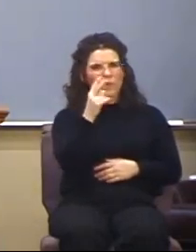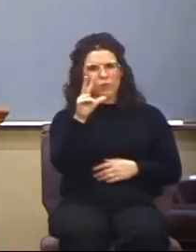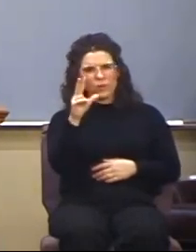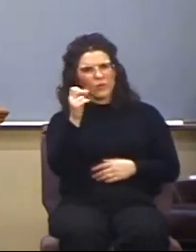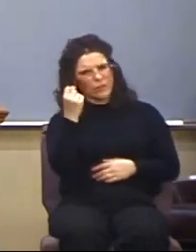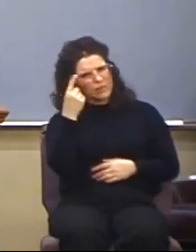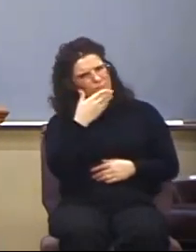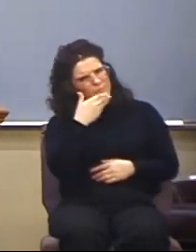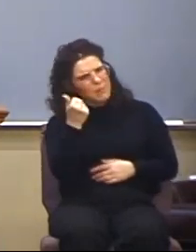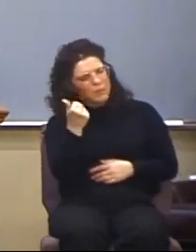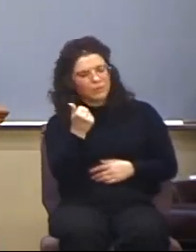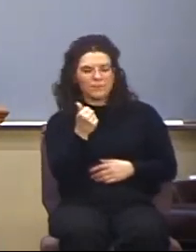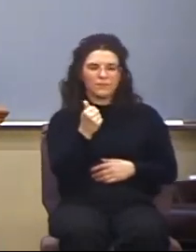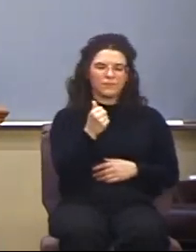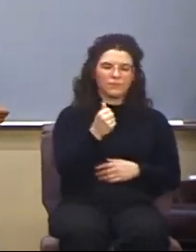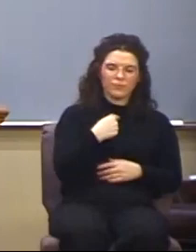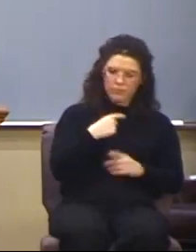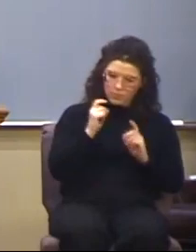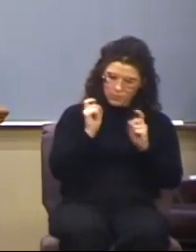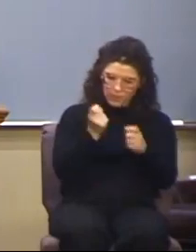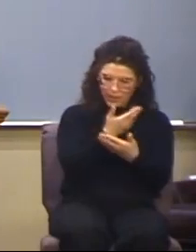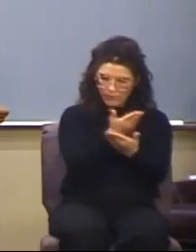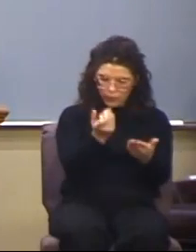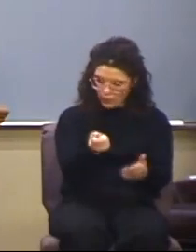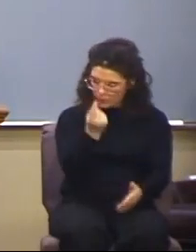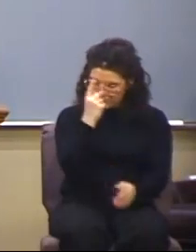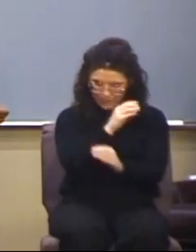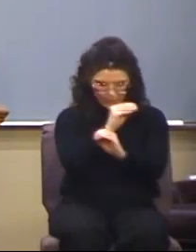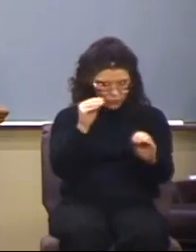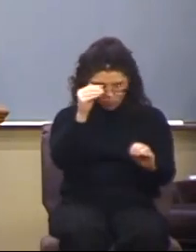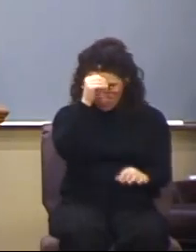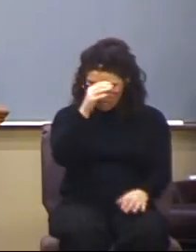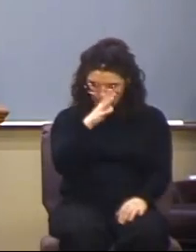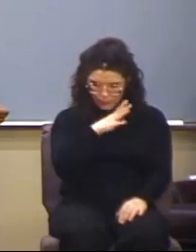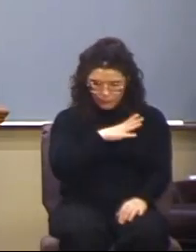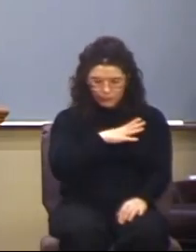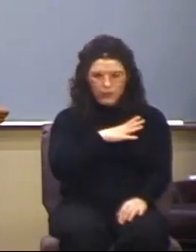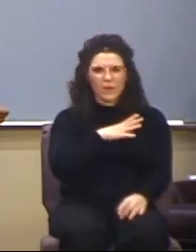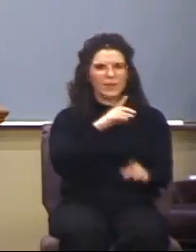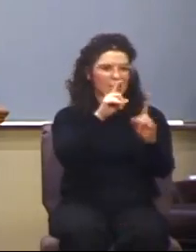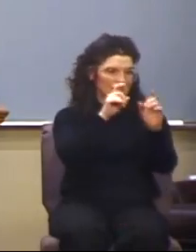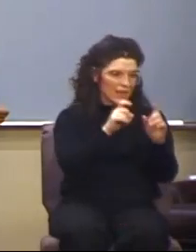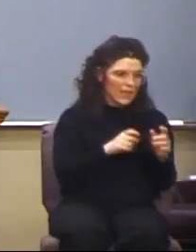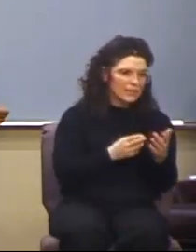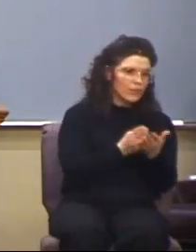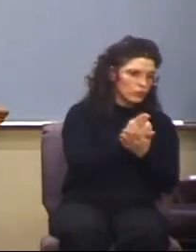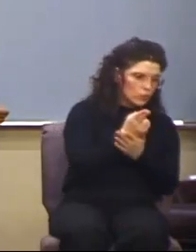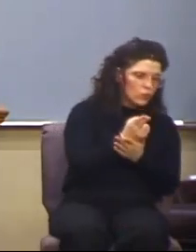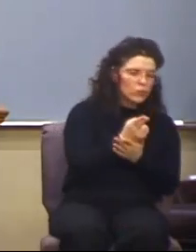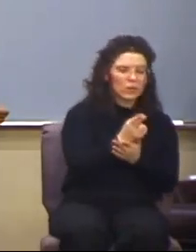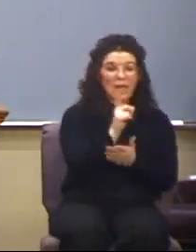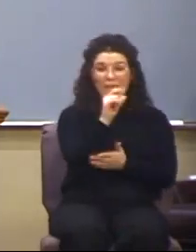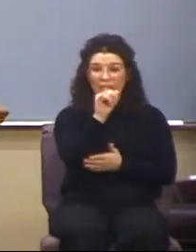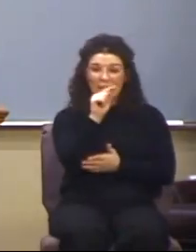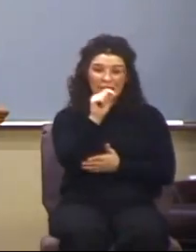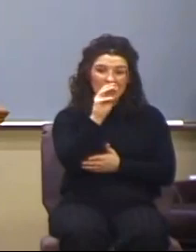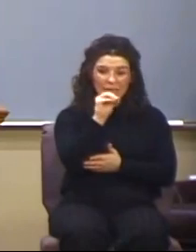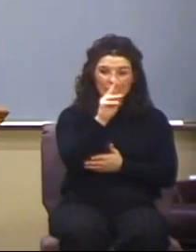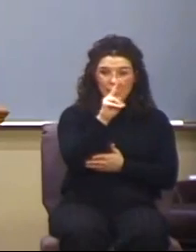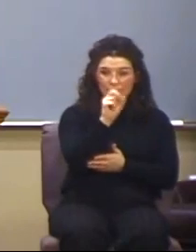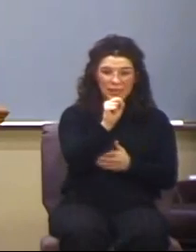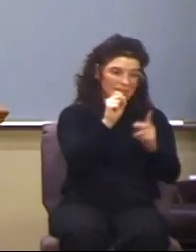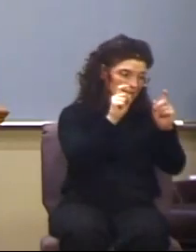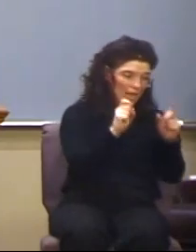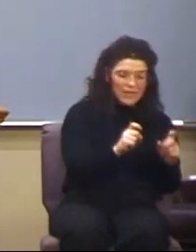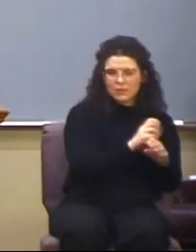3, wherefore I give you to understand that no man, again, here's the test of authenticity, here's the litmus test, it doesn't matter if somebody